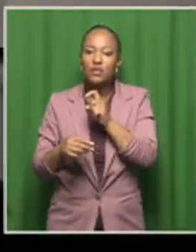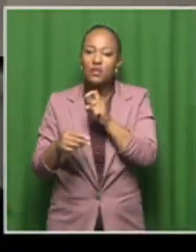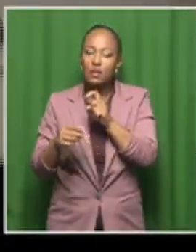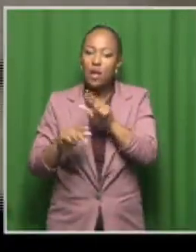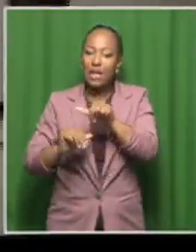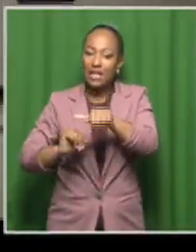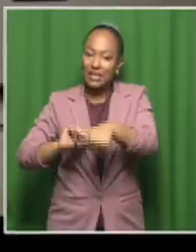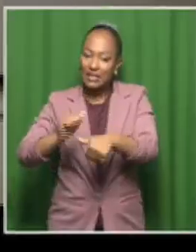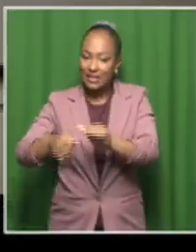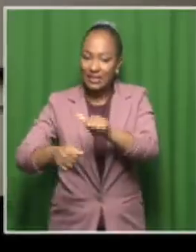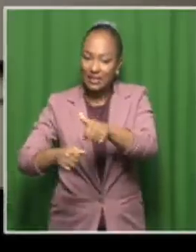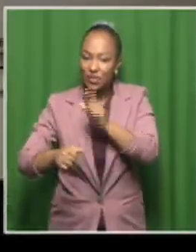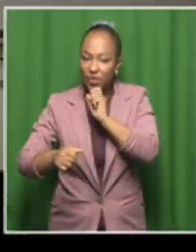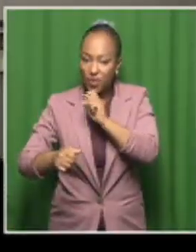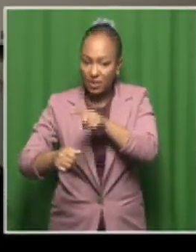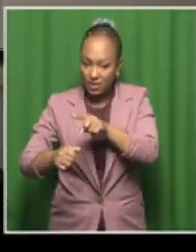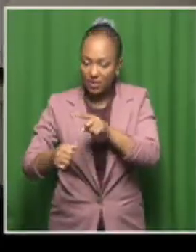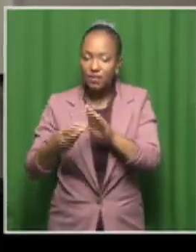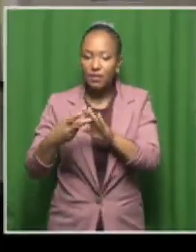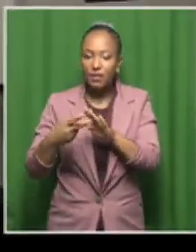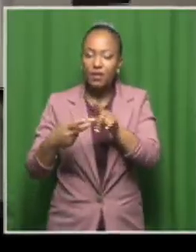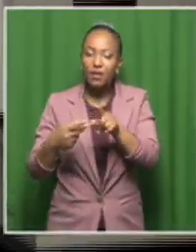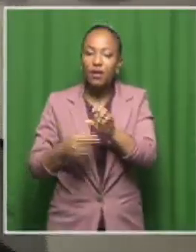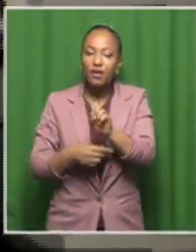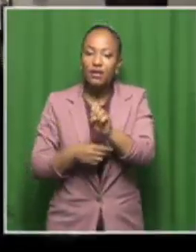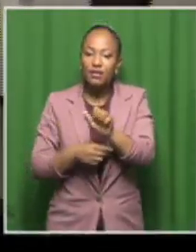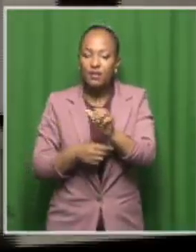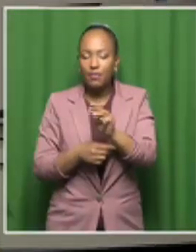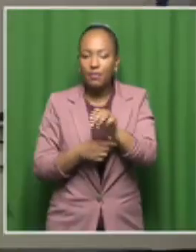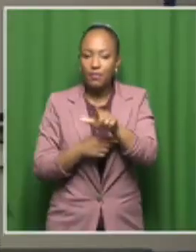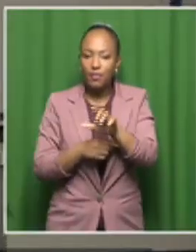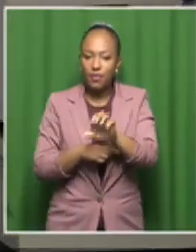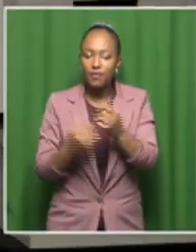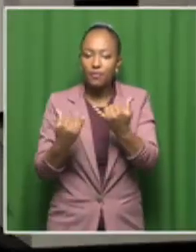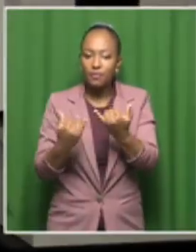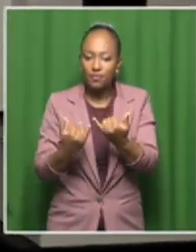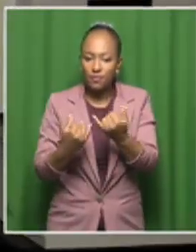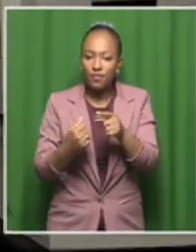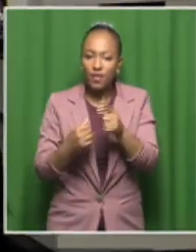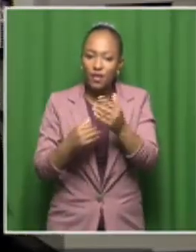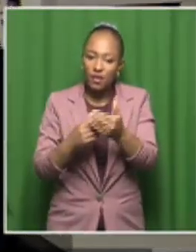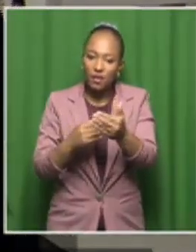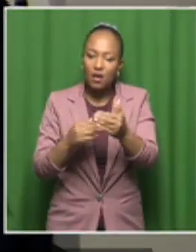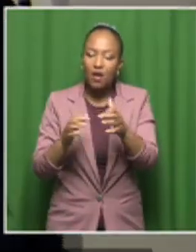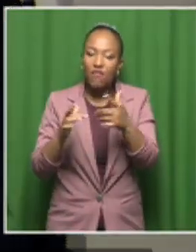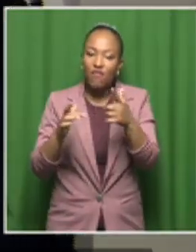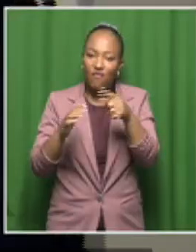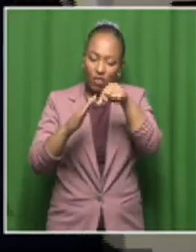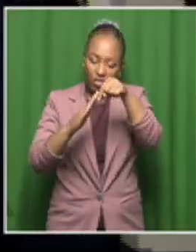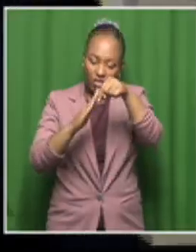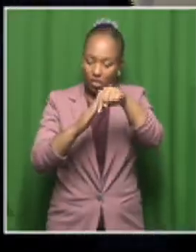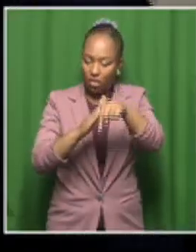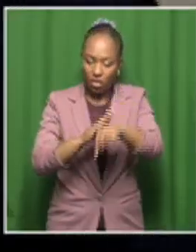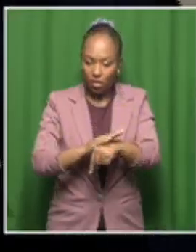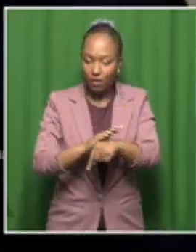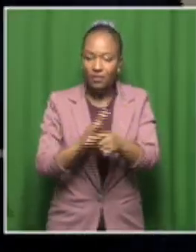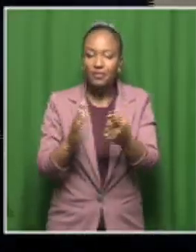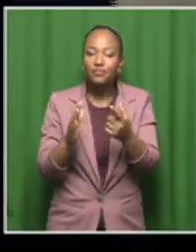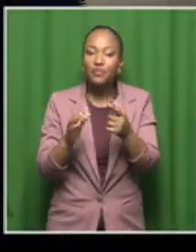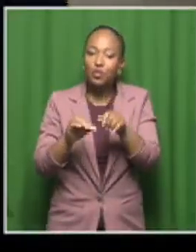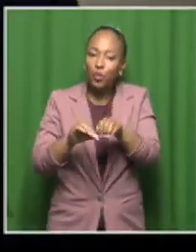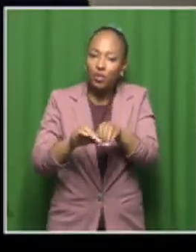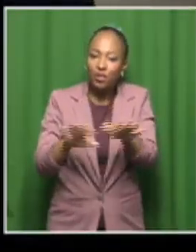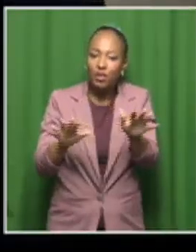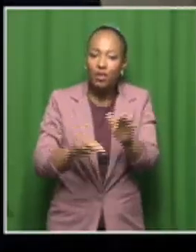And then from those columns, the sample will move to the time-of-flight mass spectroscopy. Well, this, of course,